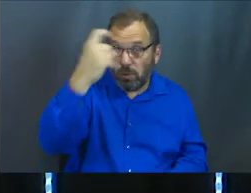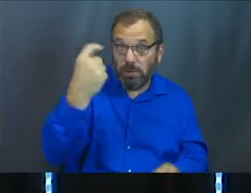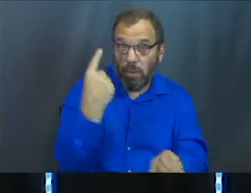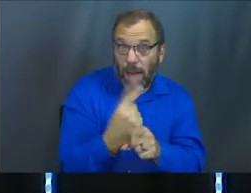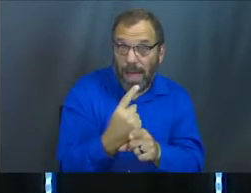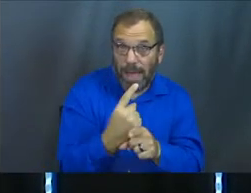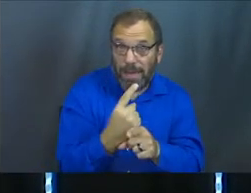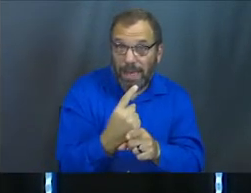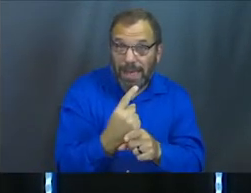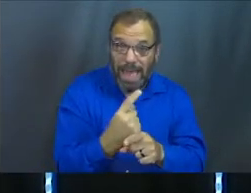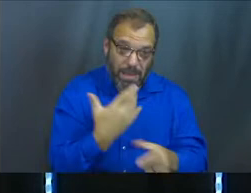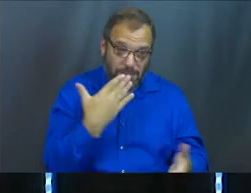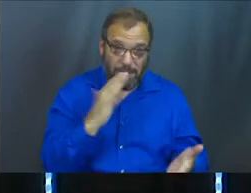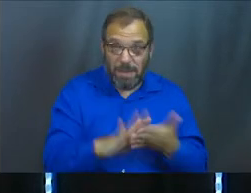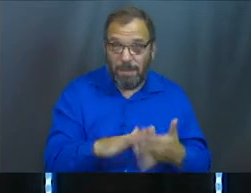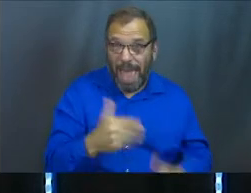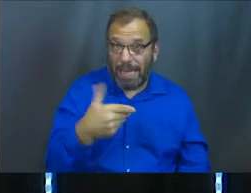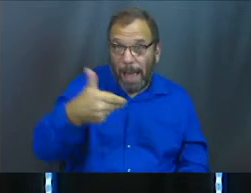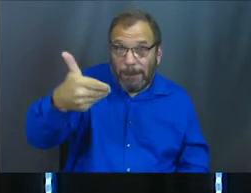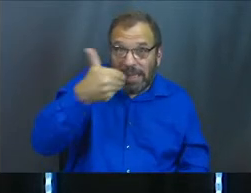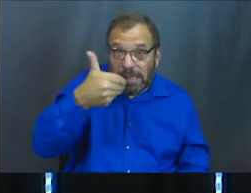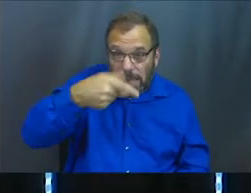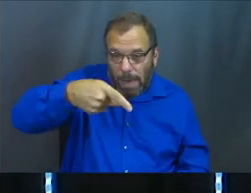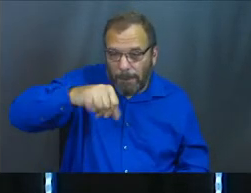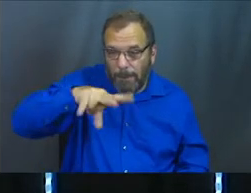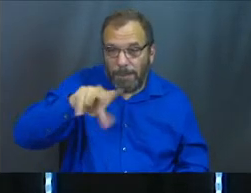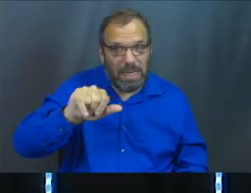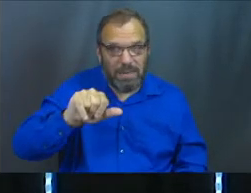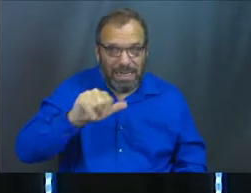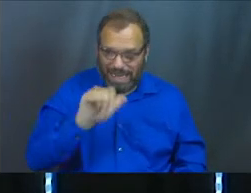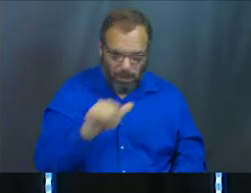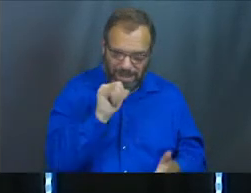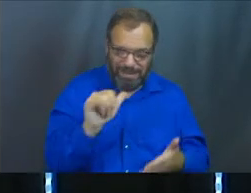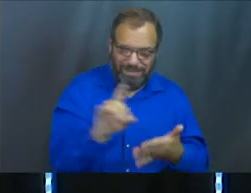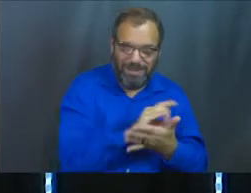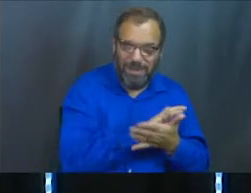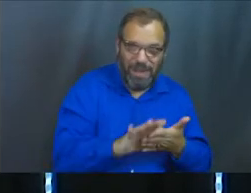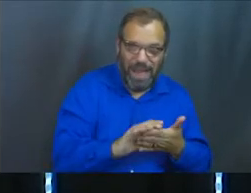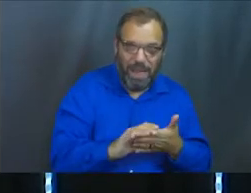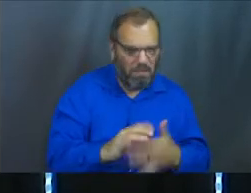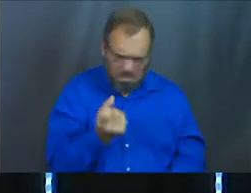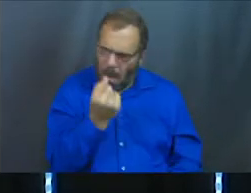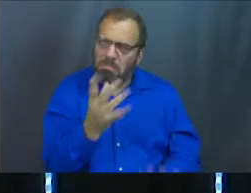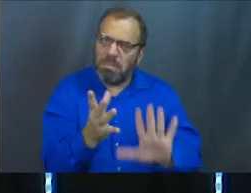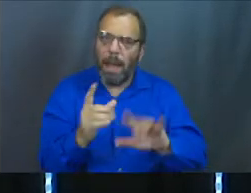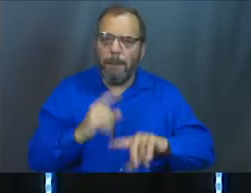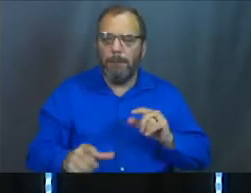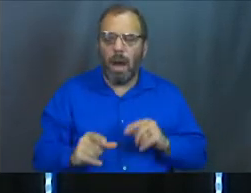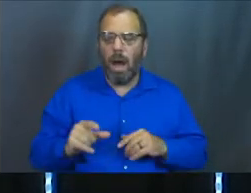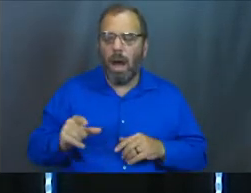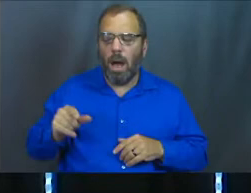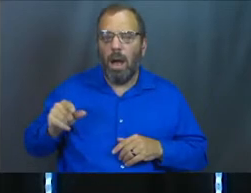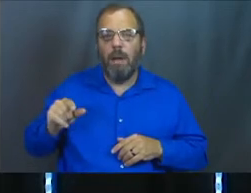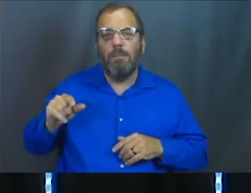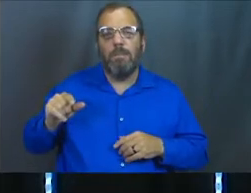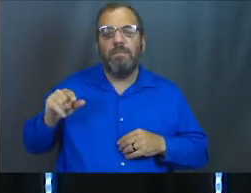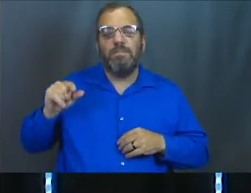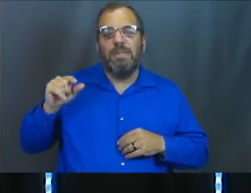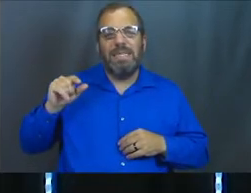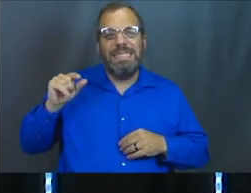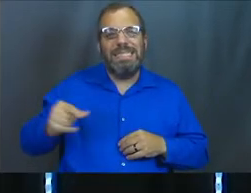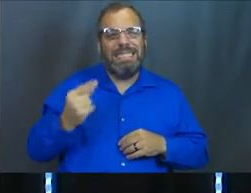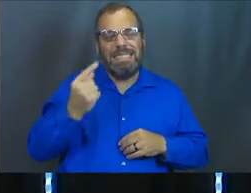right? And it was the bad pizza that you ate the night before. It wasn't divine, and I totally get that. But he has a divine